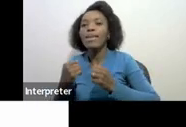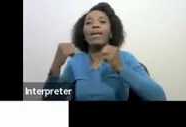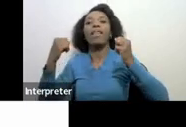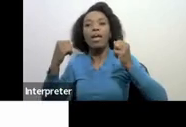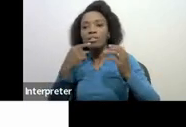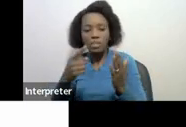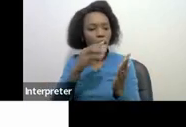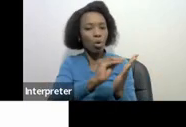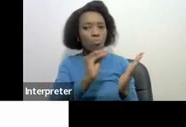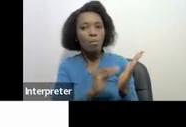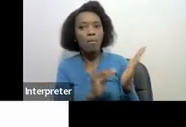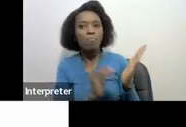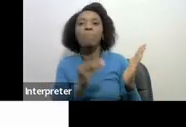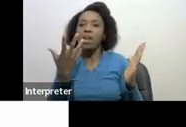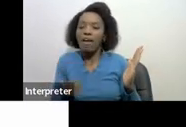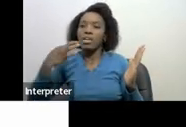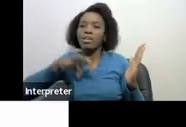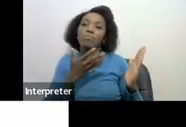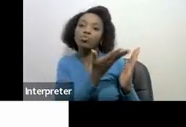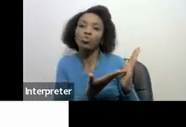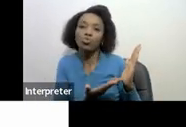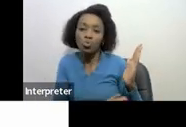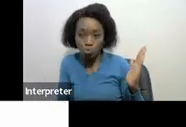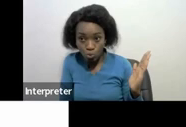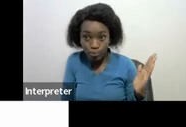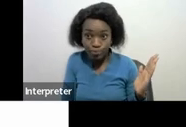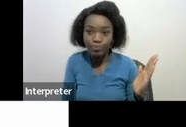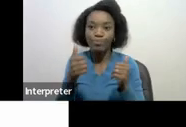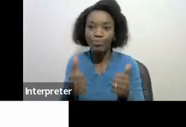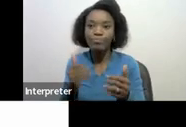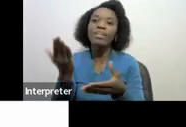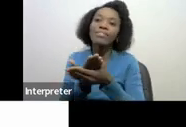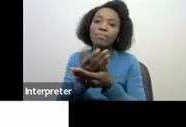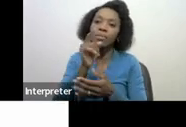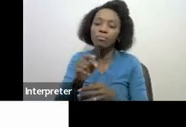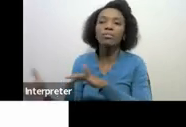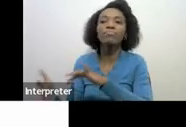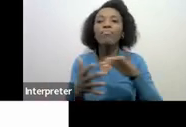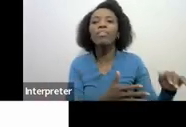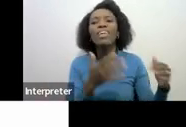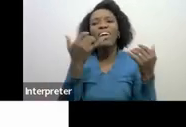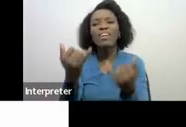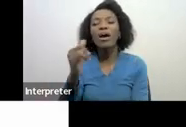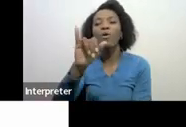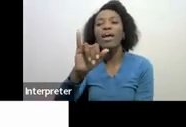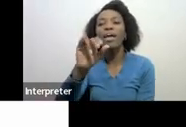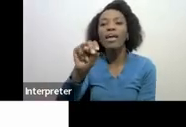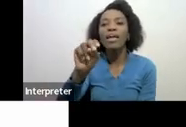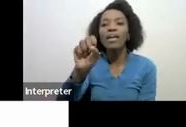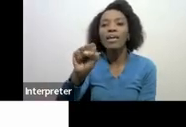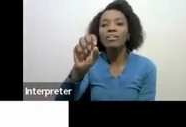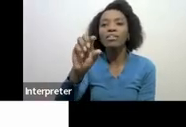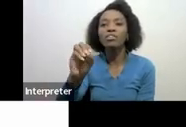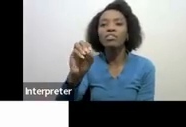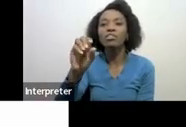returns if we quickly have a look on insolvent estates this means that the